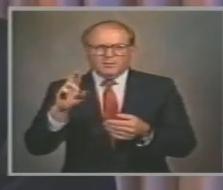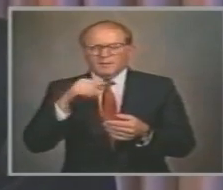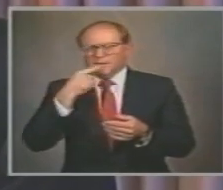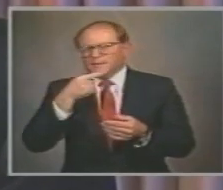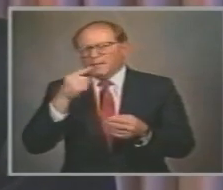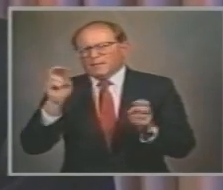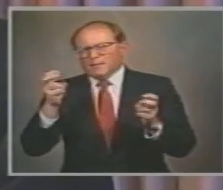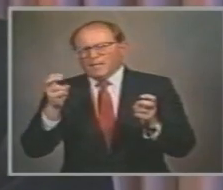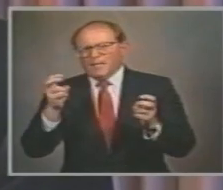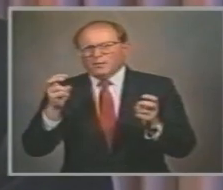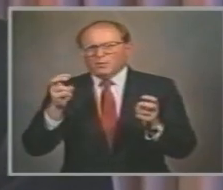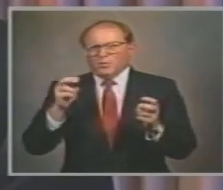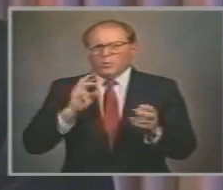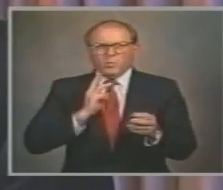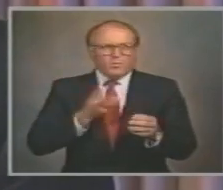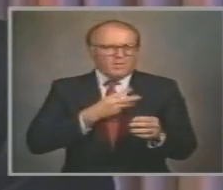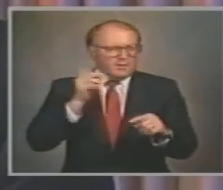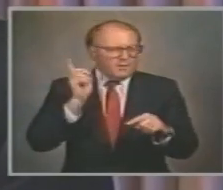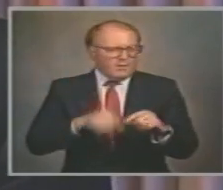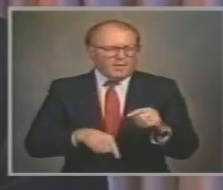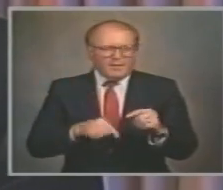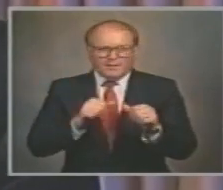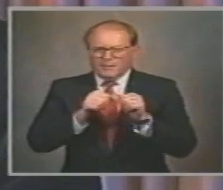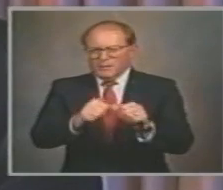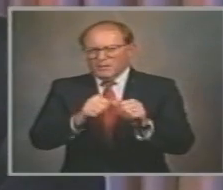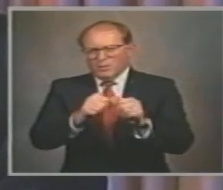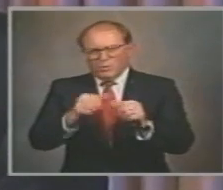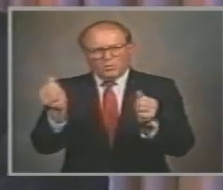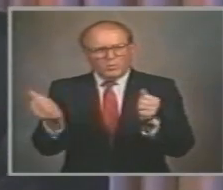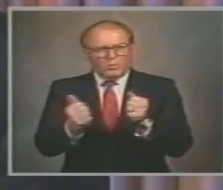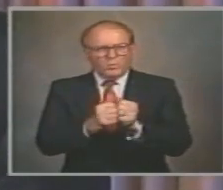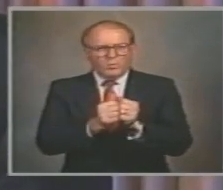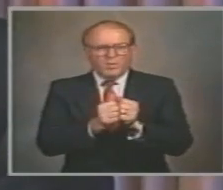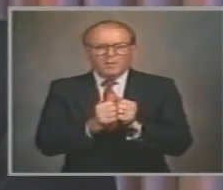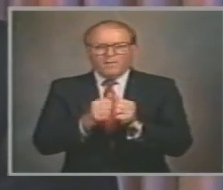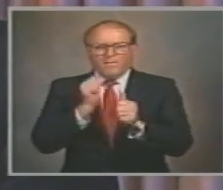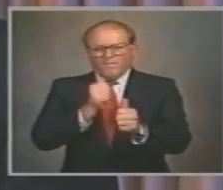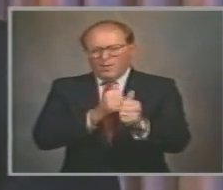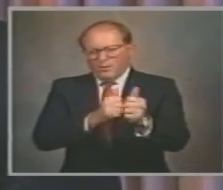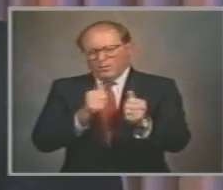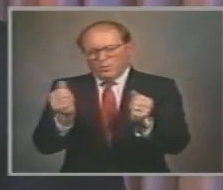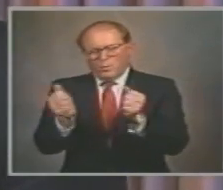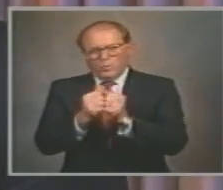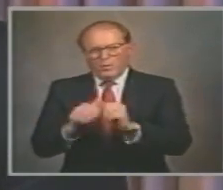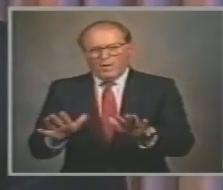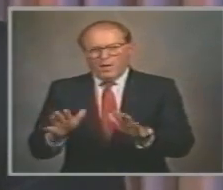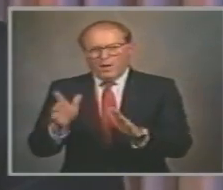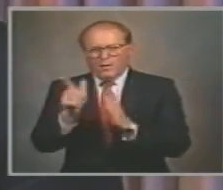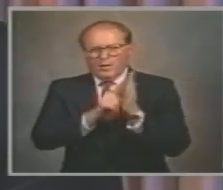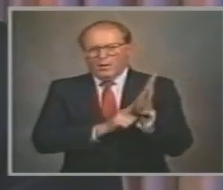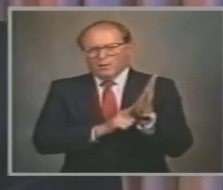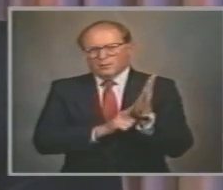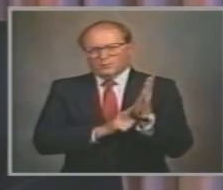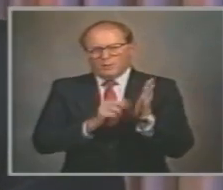Can't continue Everyone I know Says enough Enough is enough